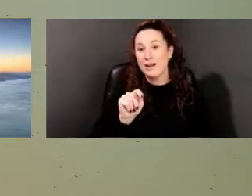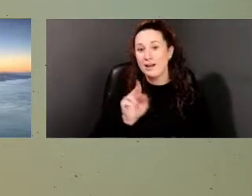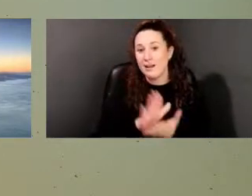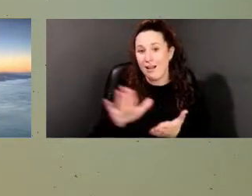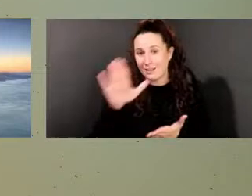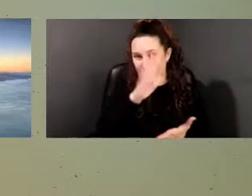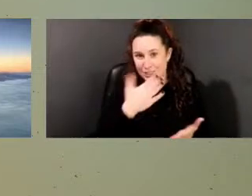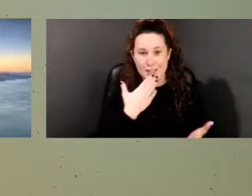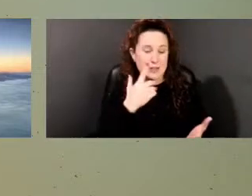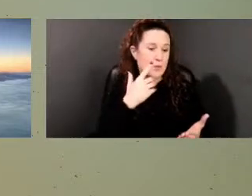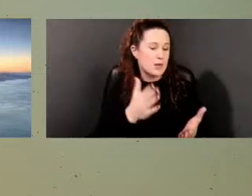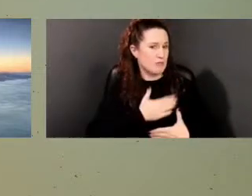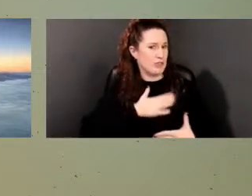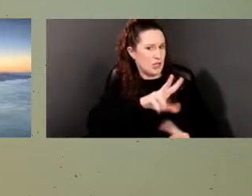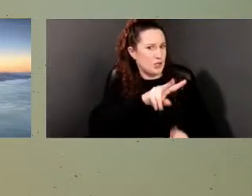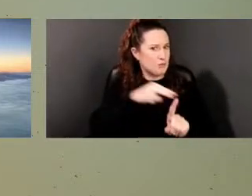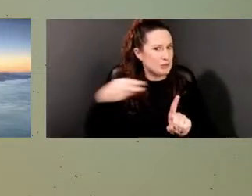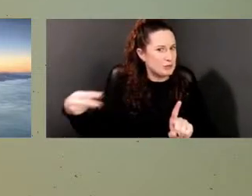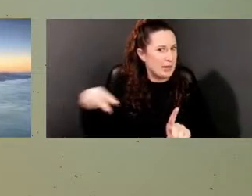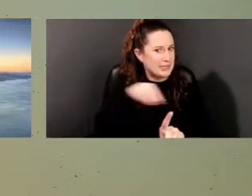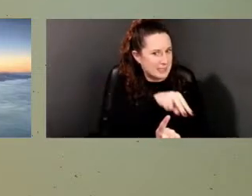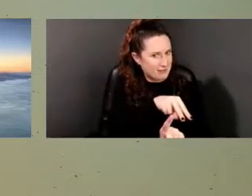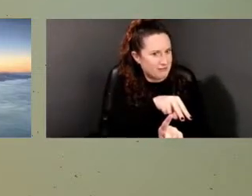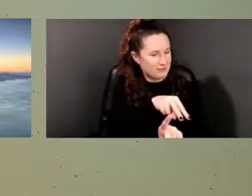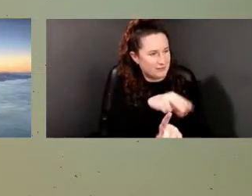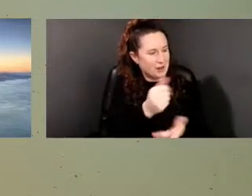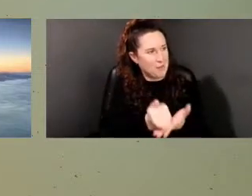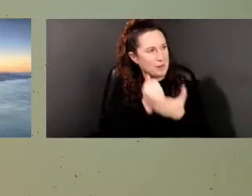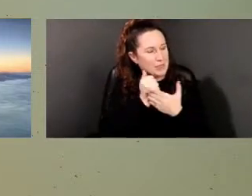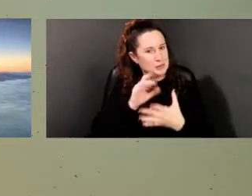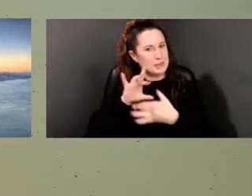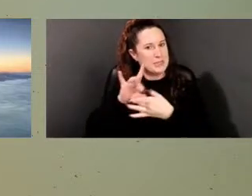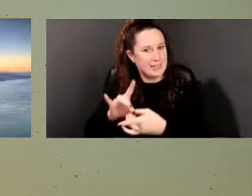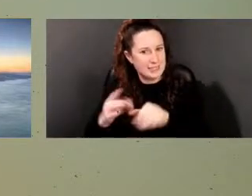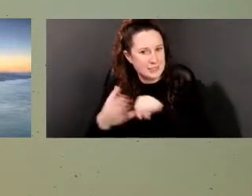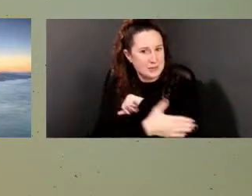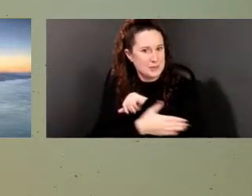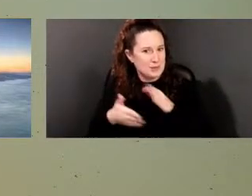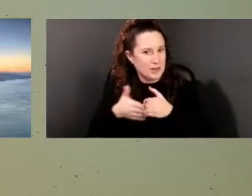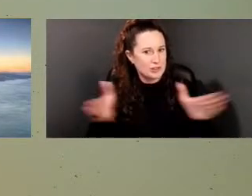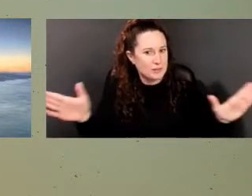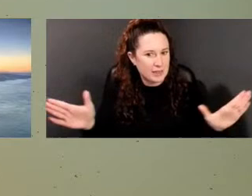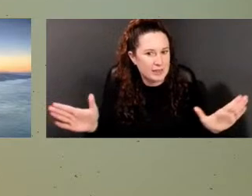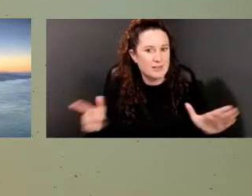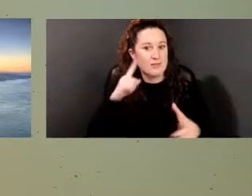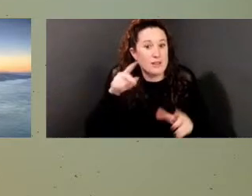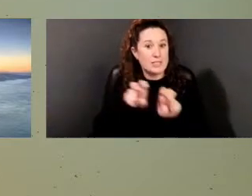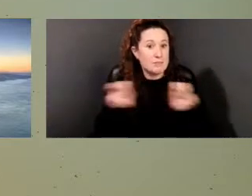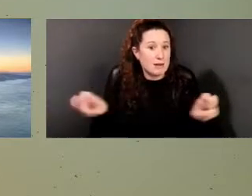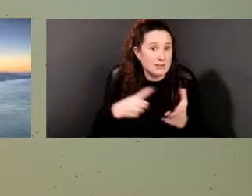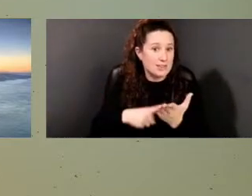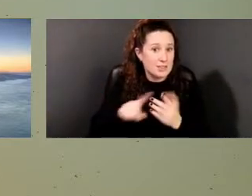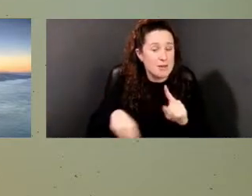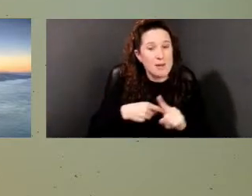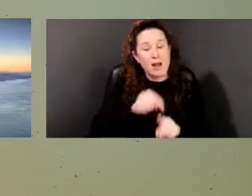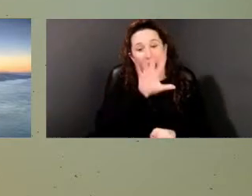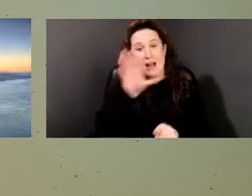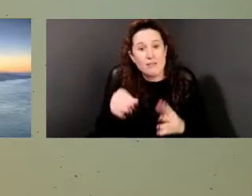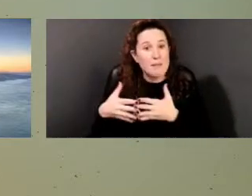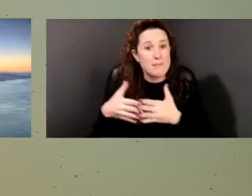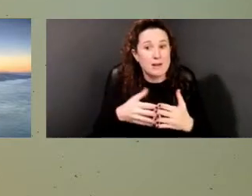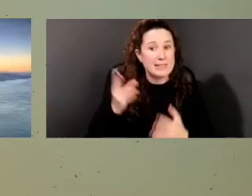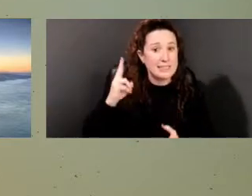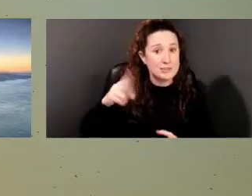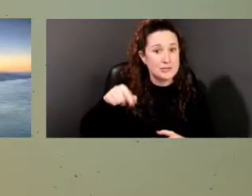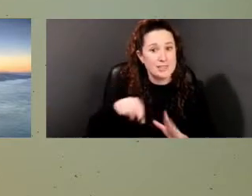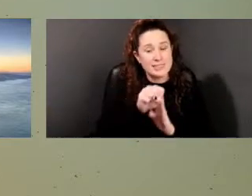perspective to this this discussion, this panel discussion of African-American history in our state and